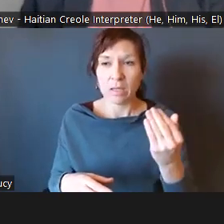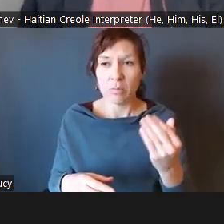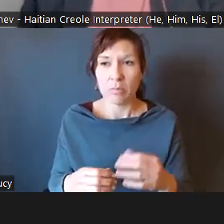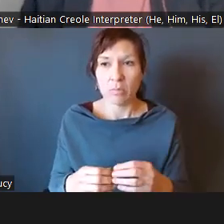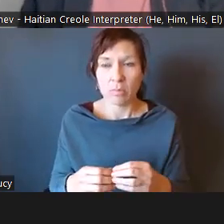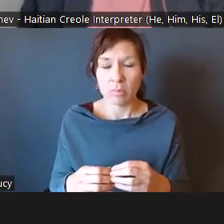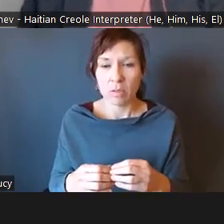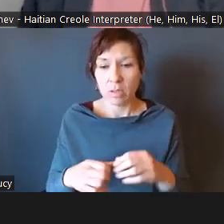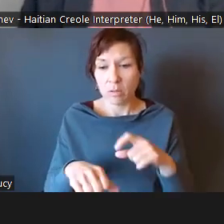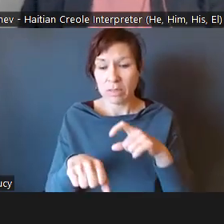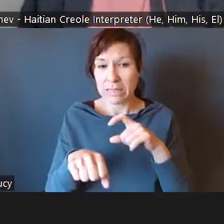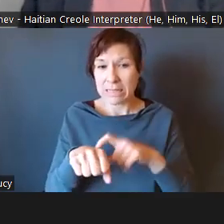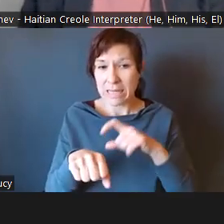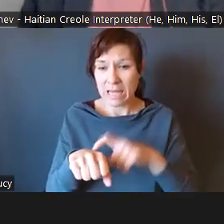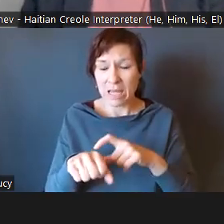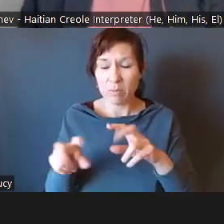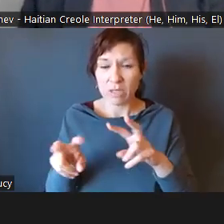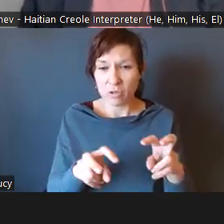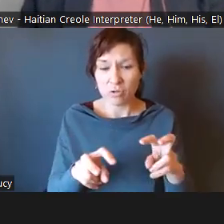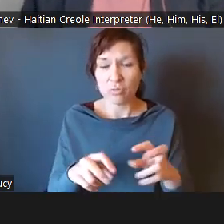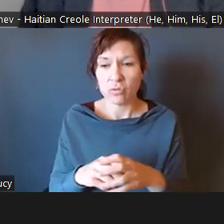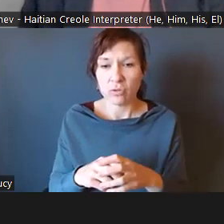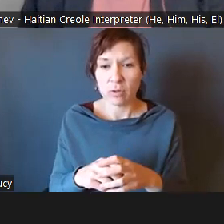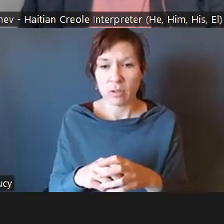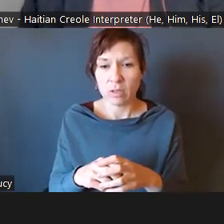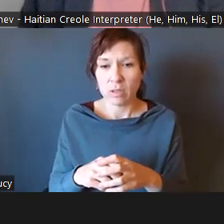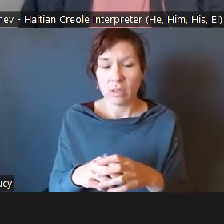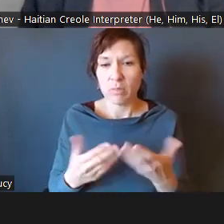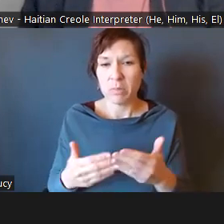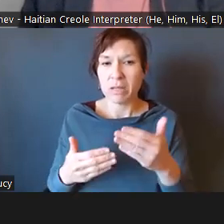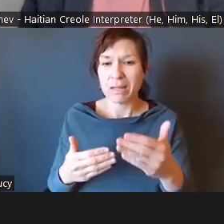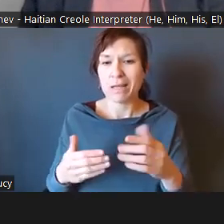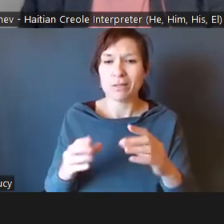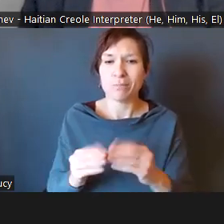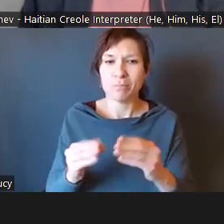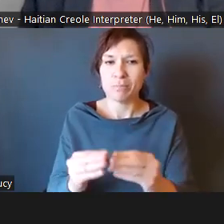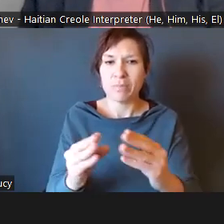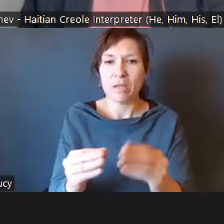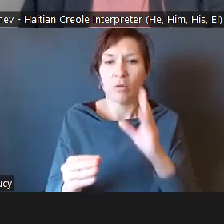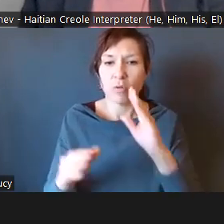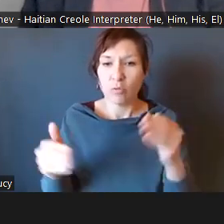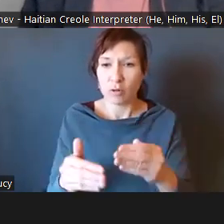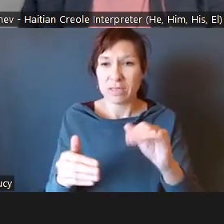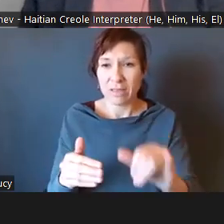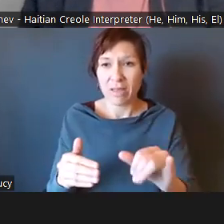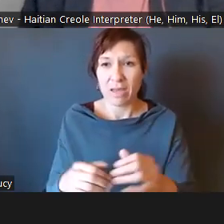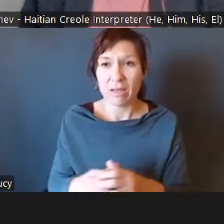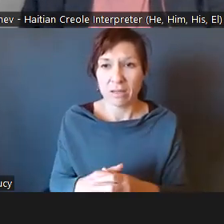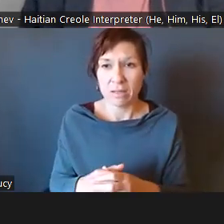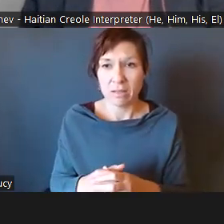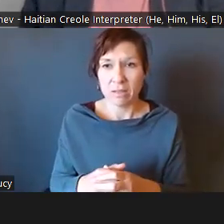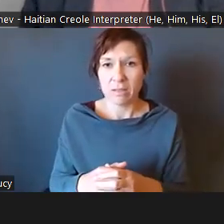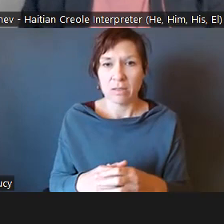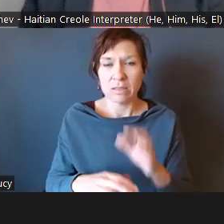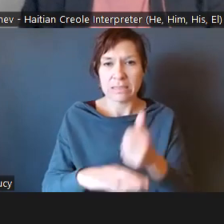issues with the strategy, the next couple of meetings, we might need to focus on that and dedicate some time to that.